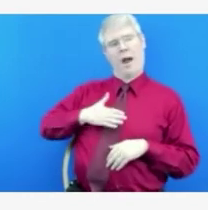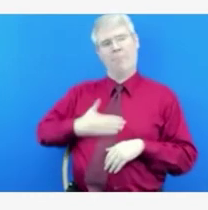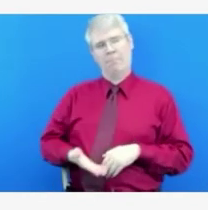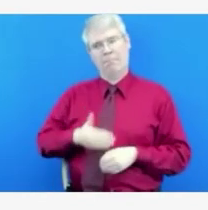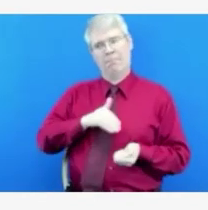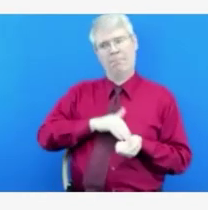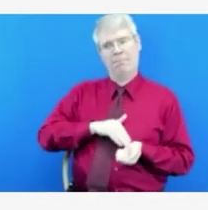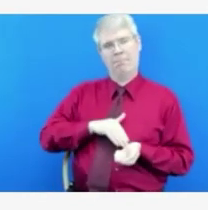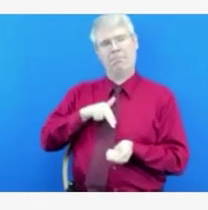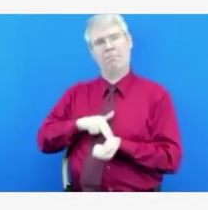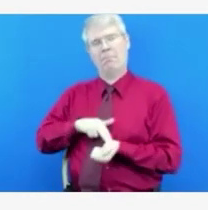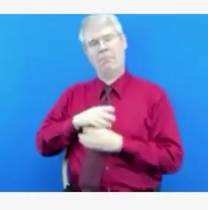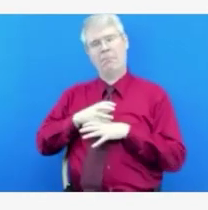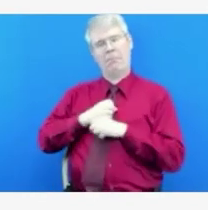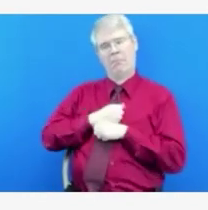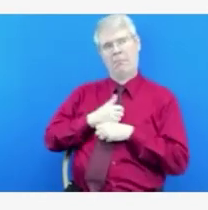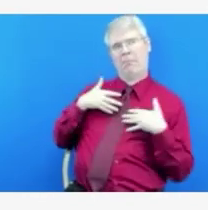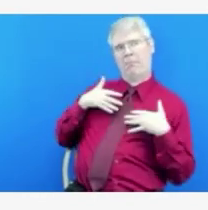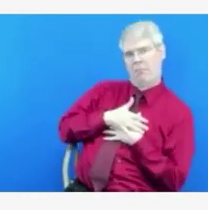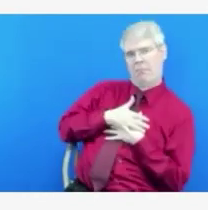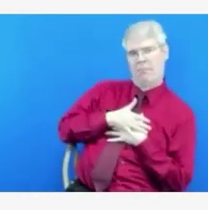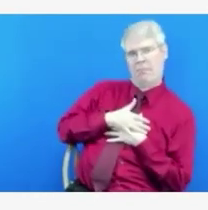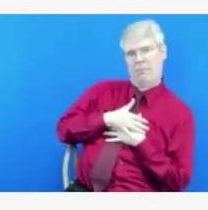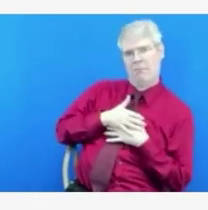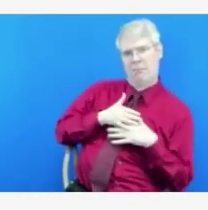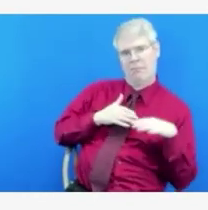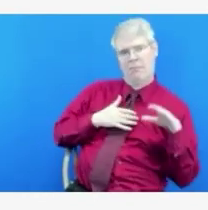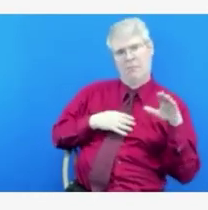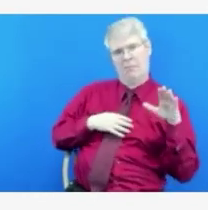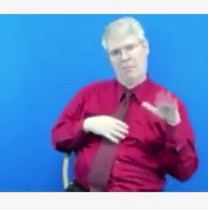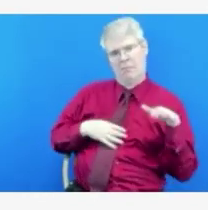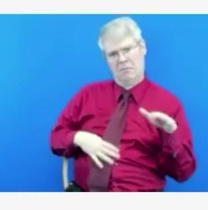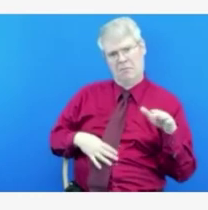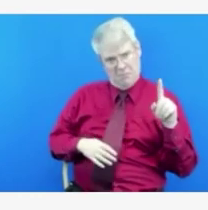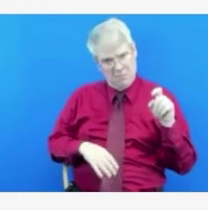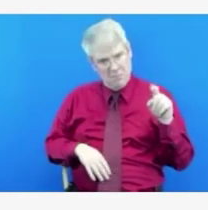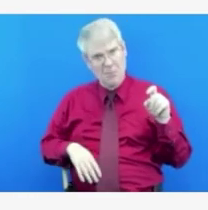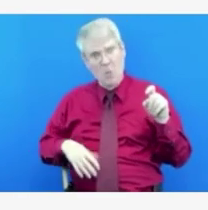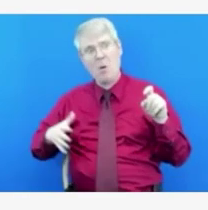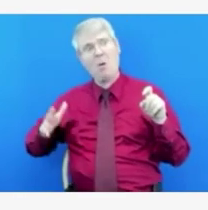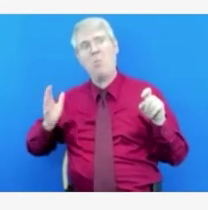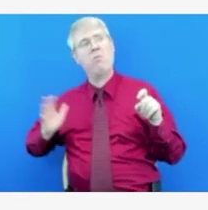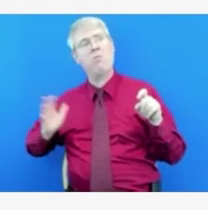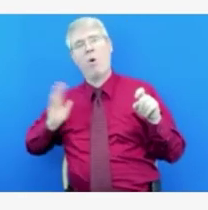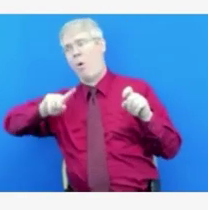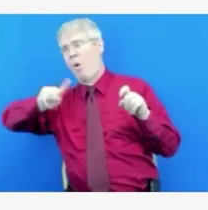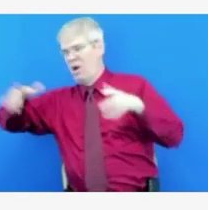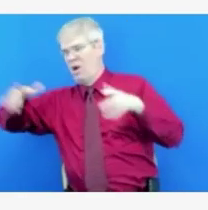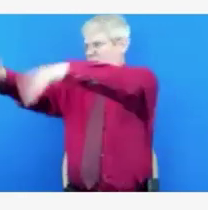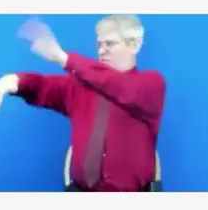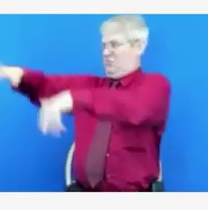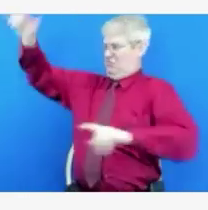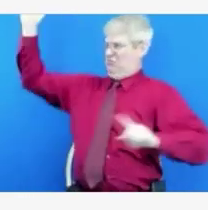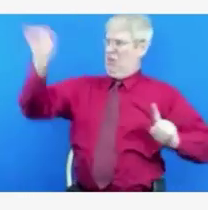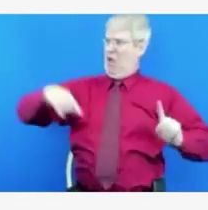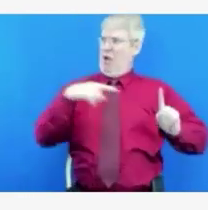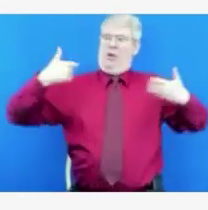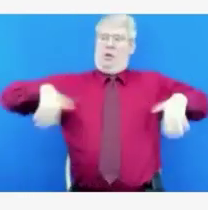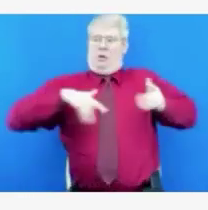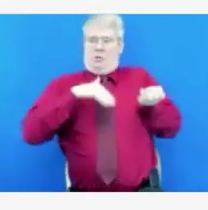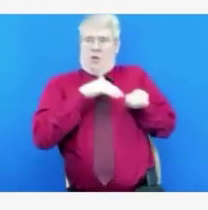lives, and it shouldn't be that way. But, you know, especially in this where people are taking care of other people and now